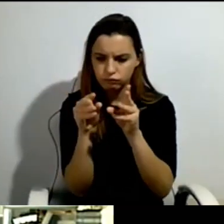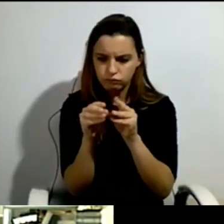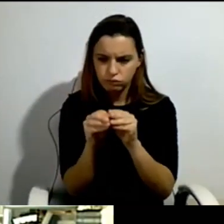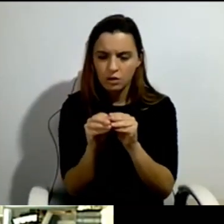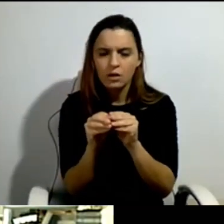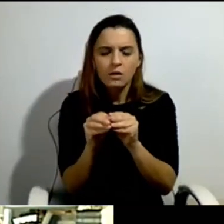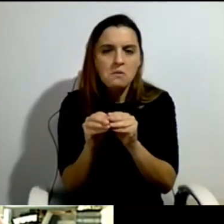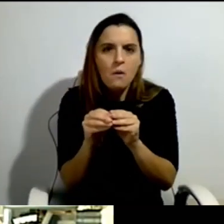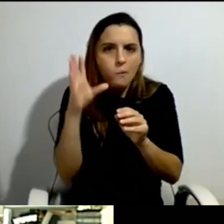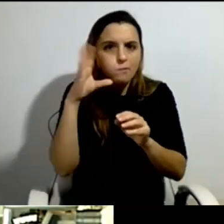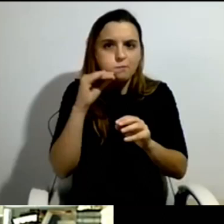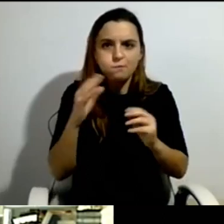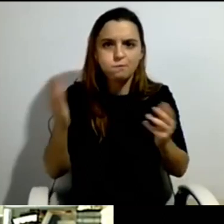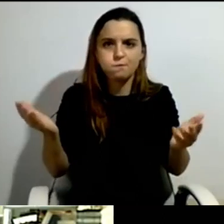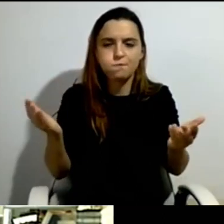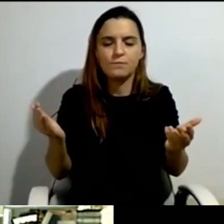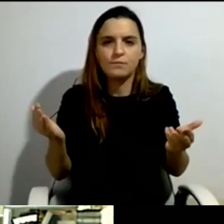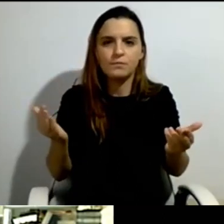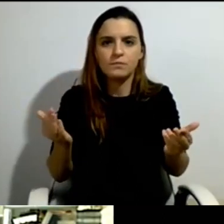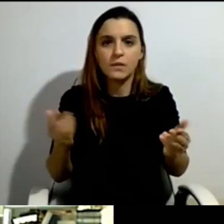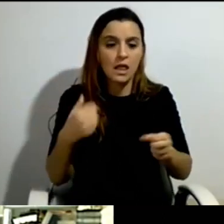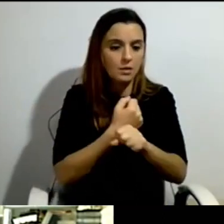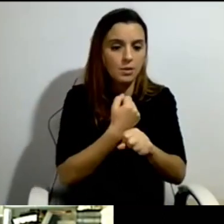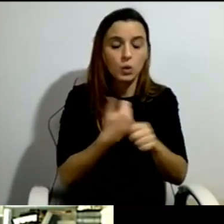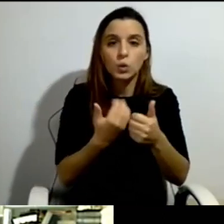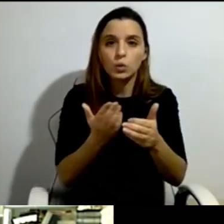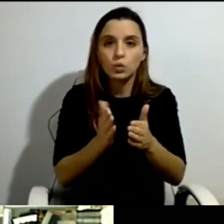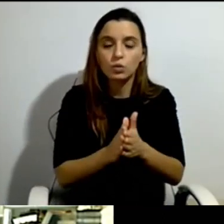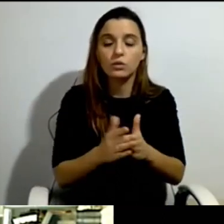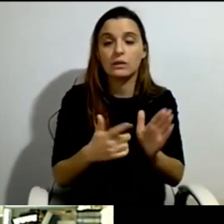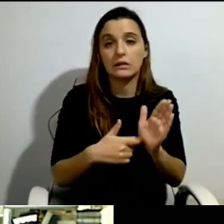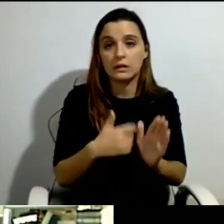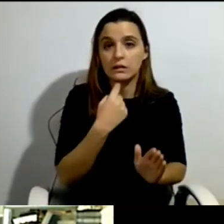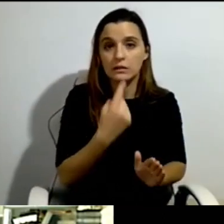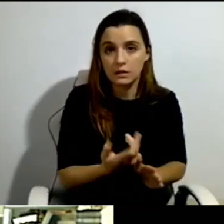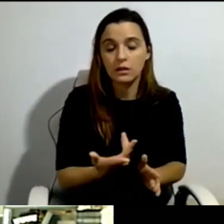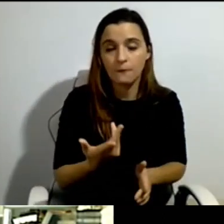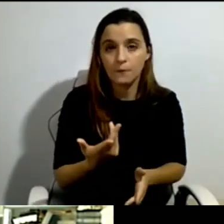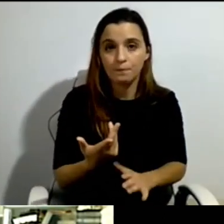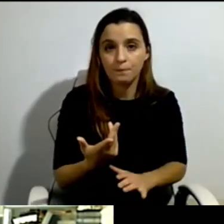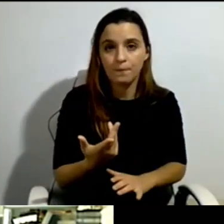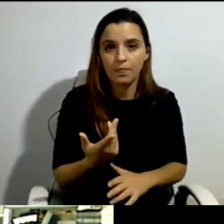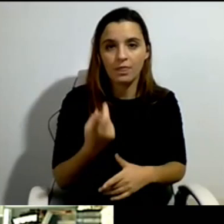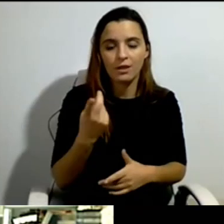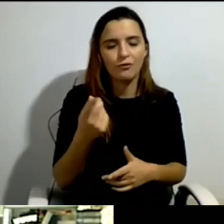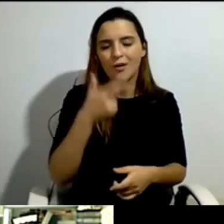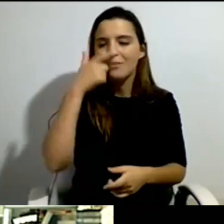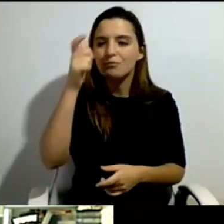great, great, great workers, that is Katerina Kanka. By the way, she has a little house in Portugal.